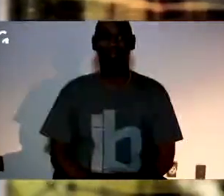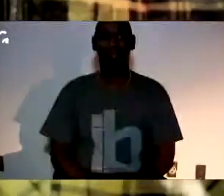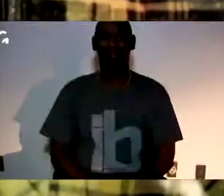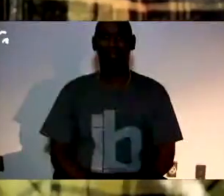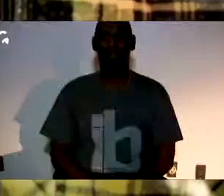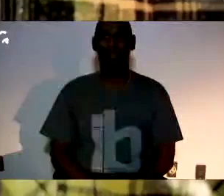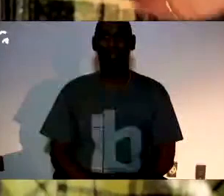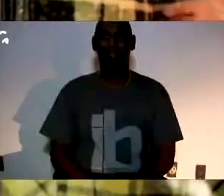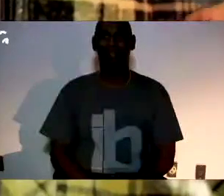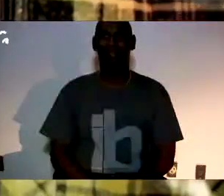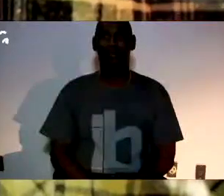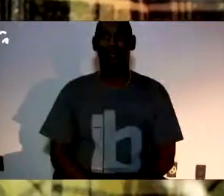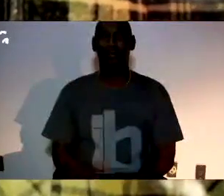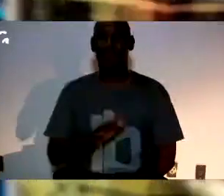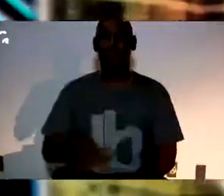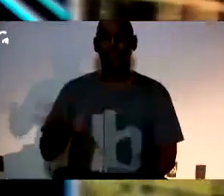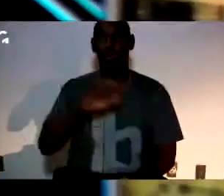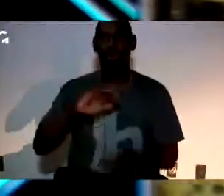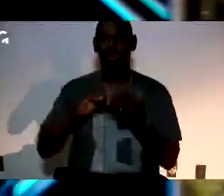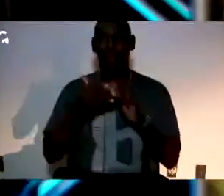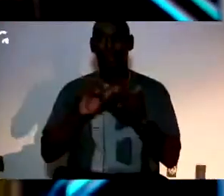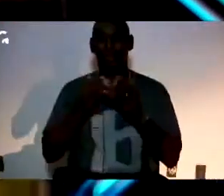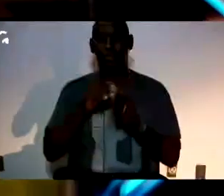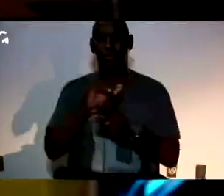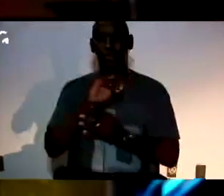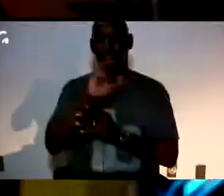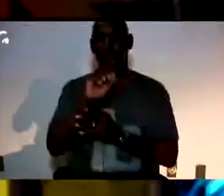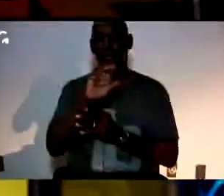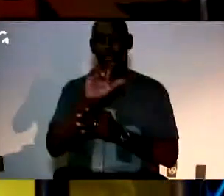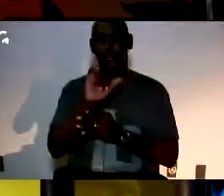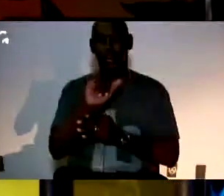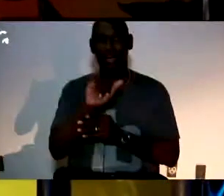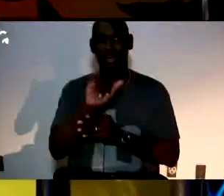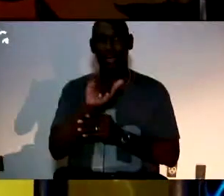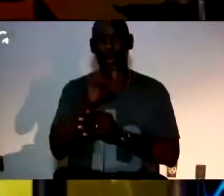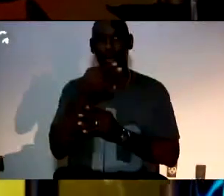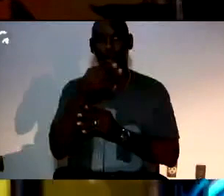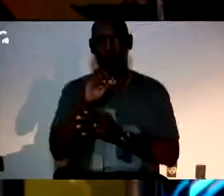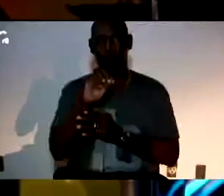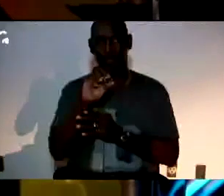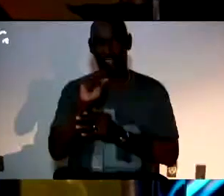And since we're all over this city, we have Ms. Joyce Foreman at Hulsey with her feeder pattern.